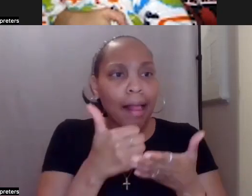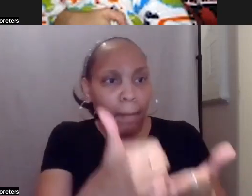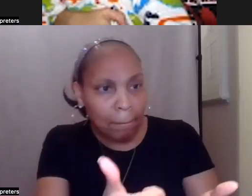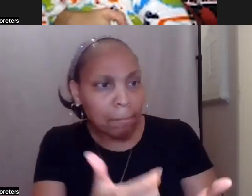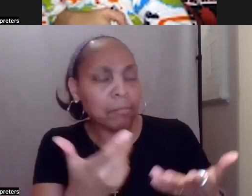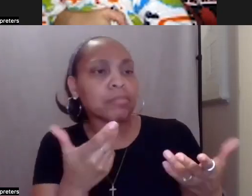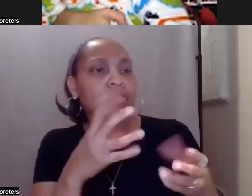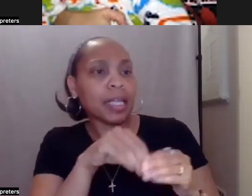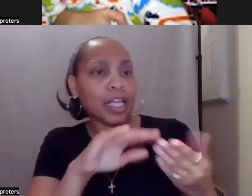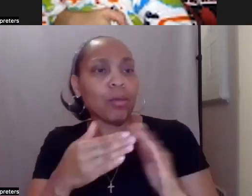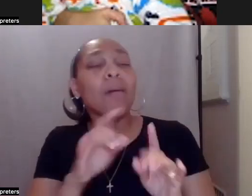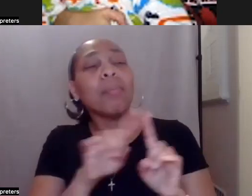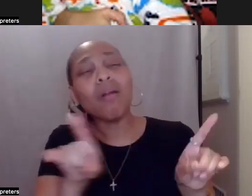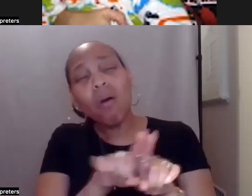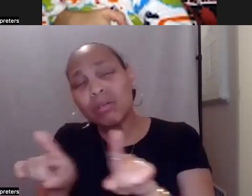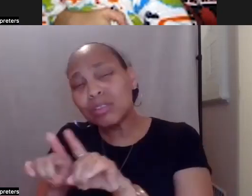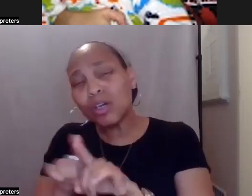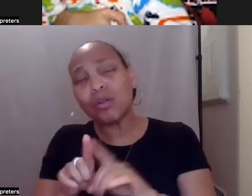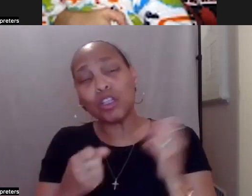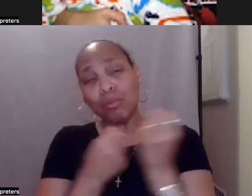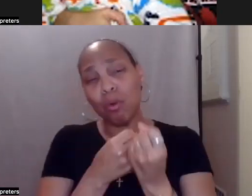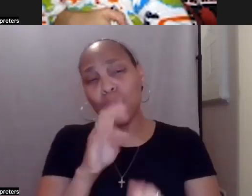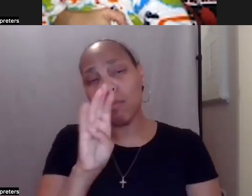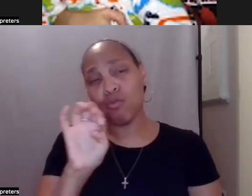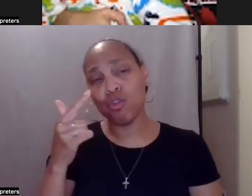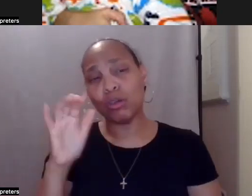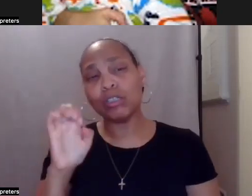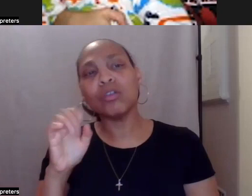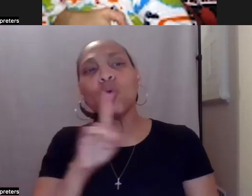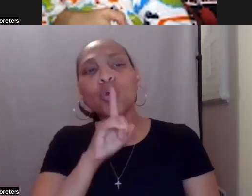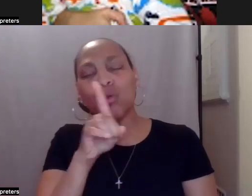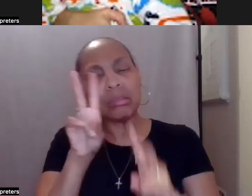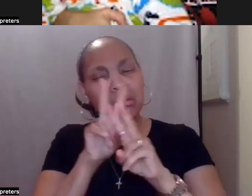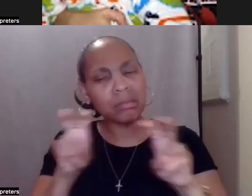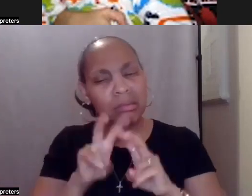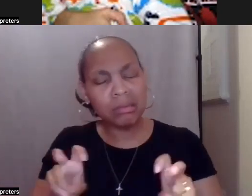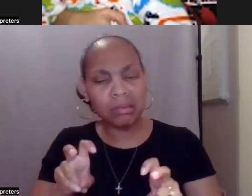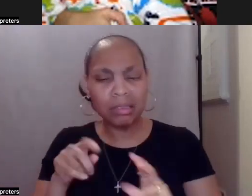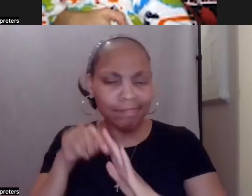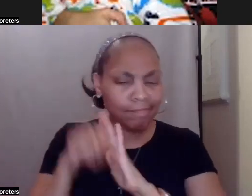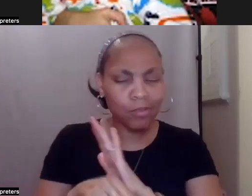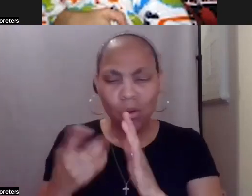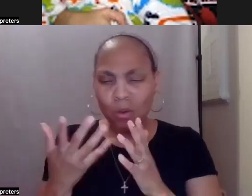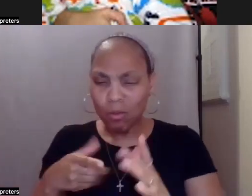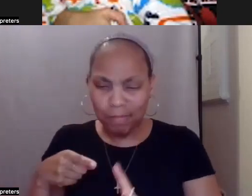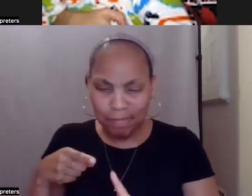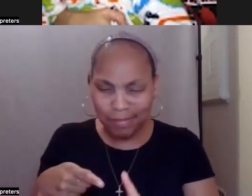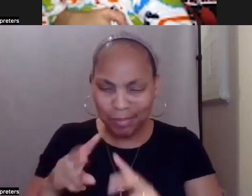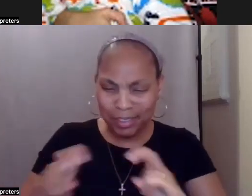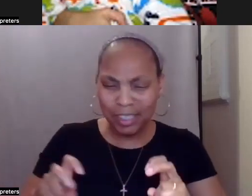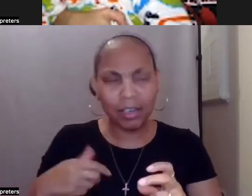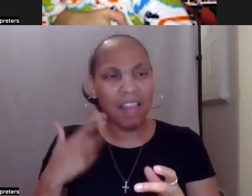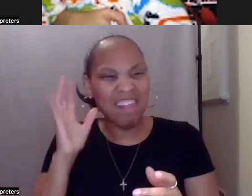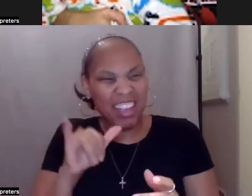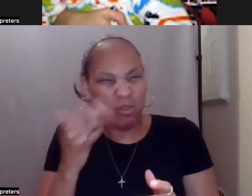But when we do support brokerage well, we get to the heart of the matter. And that's what makes support brokers so important to self-direction,